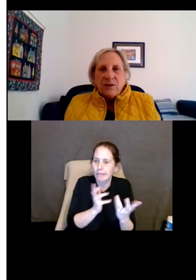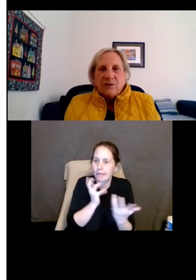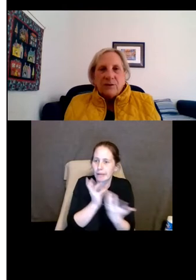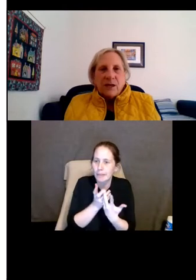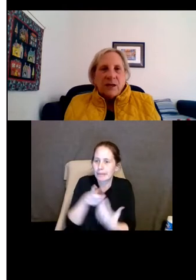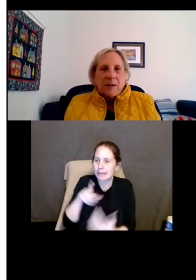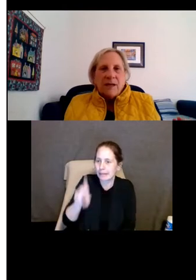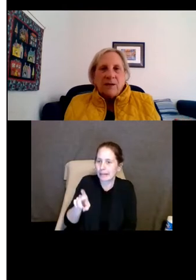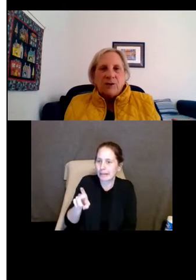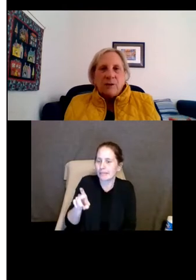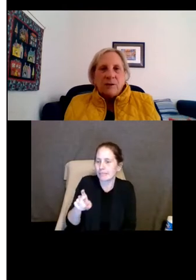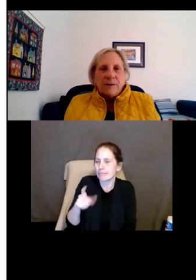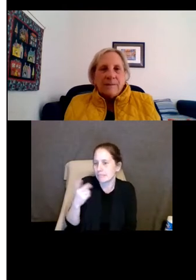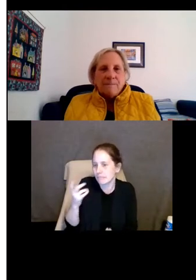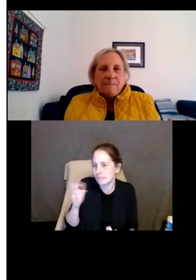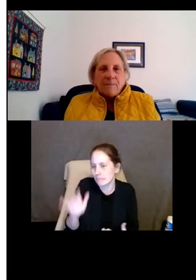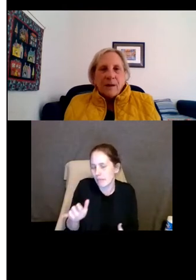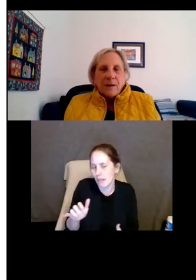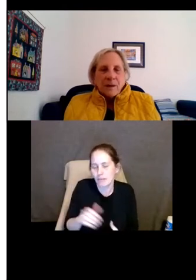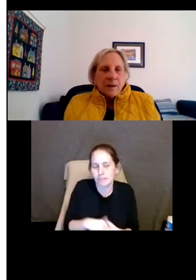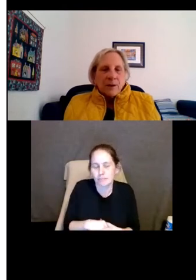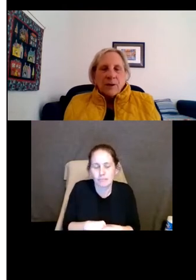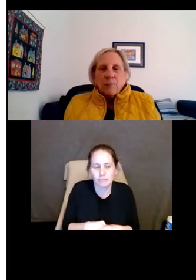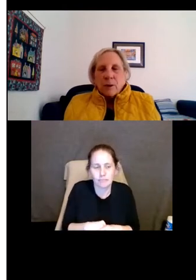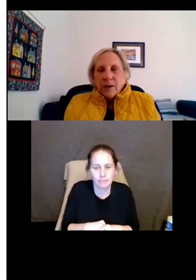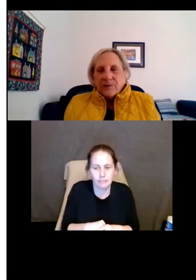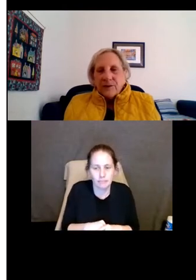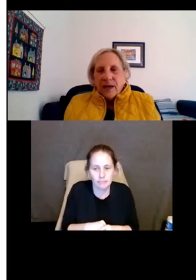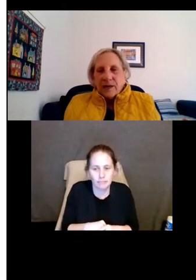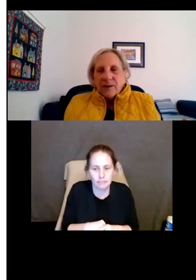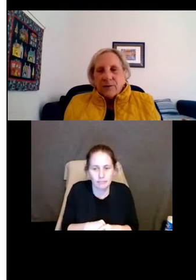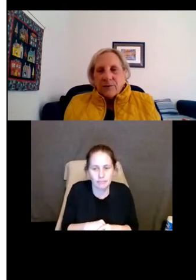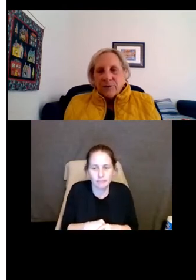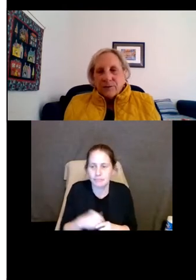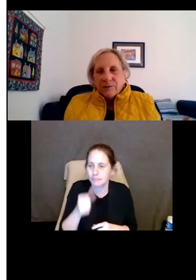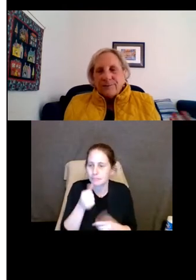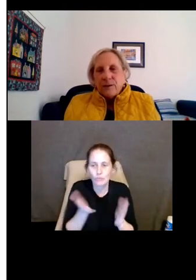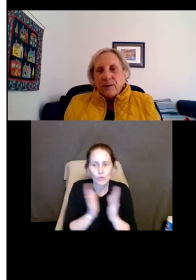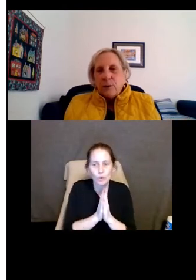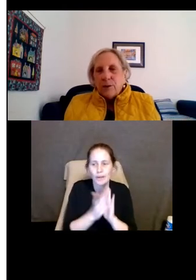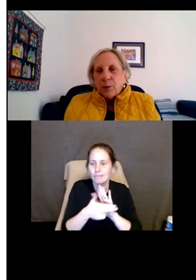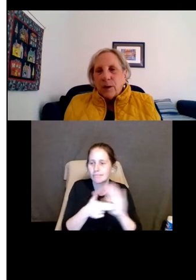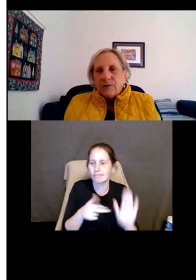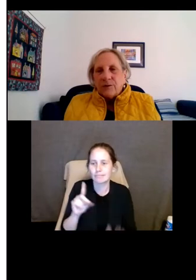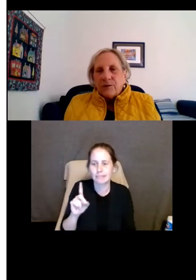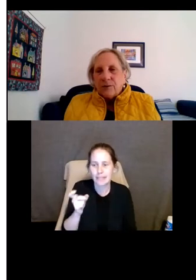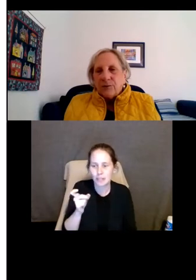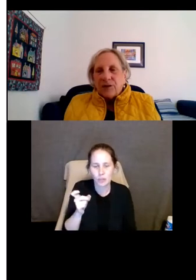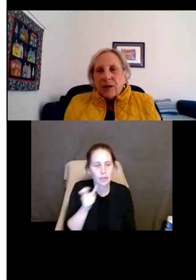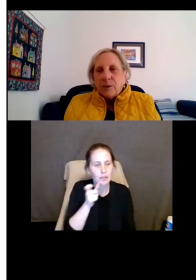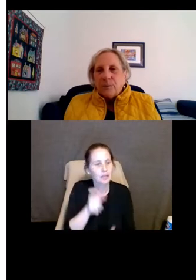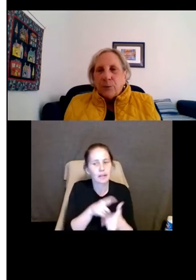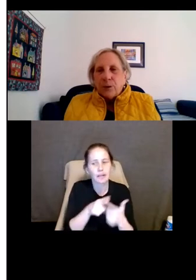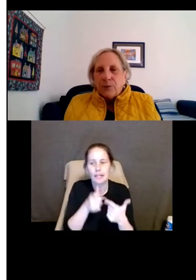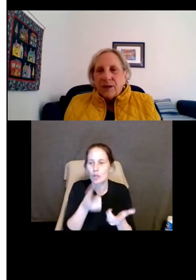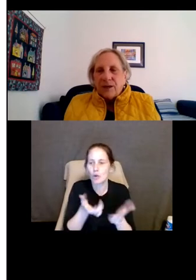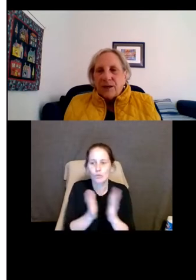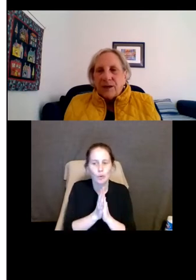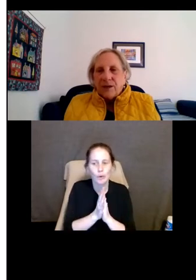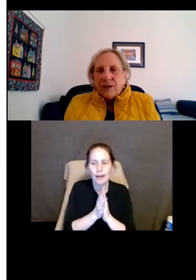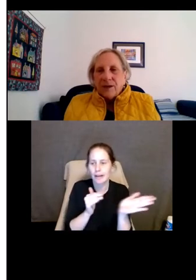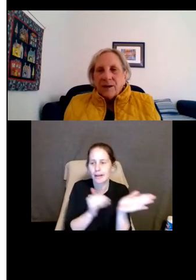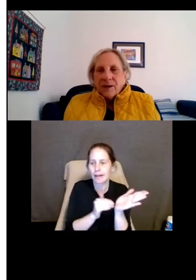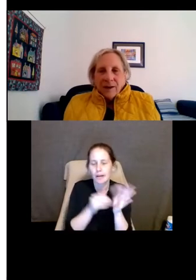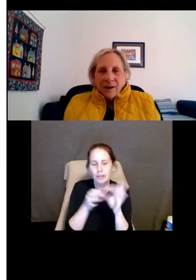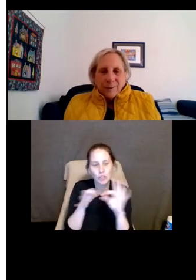person who needs the accommodation. You don't request the diagnosis. You don't request the doctor's statement before you